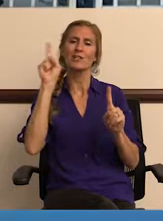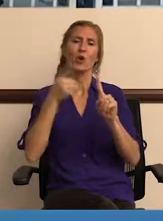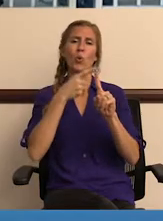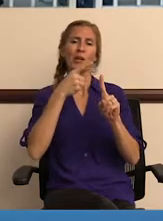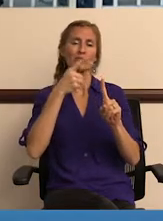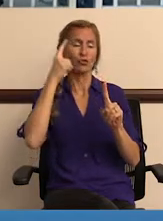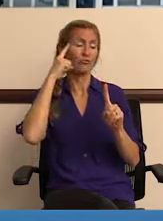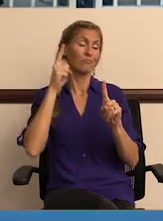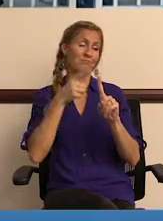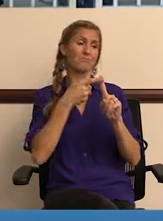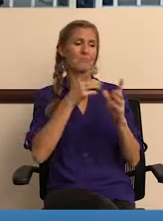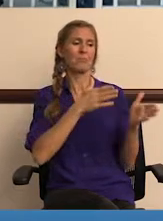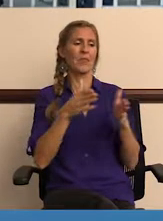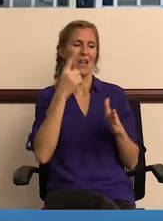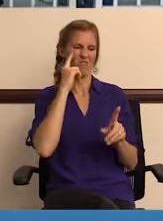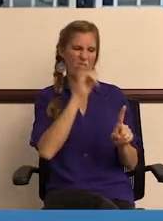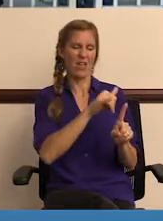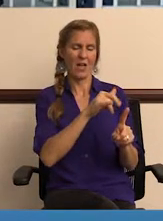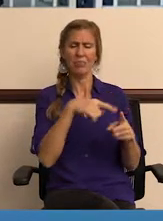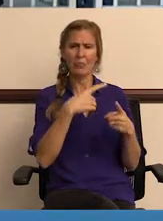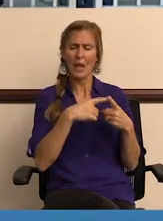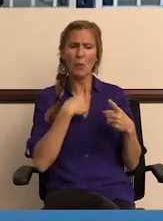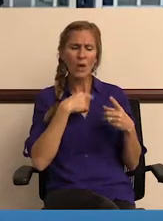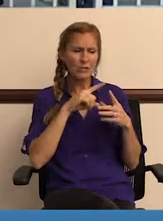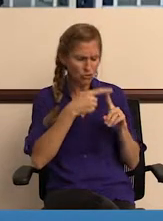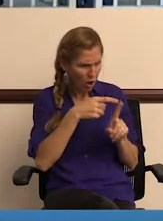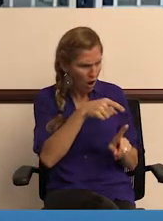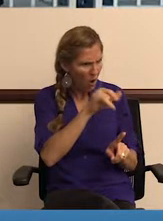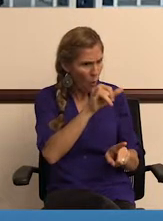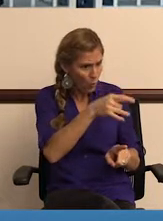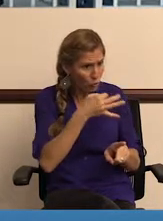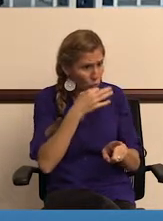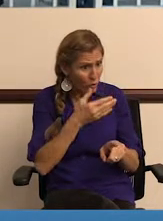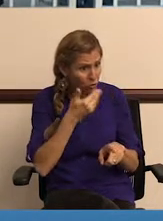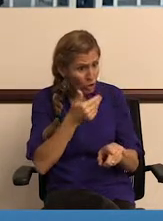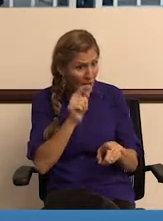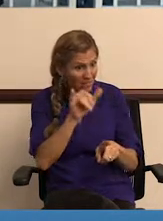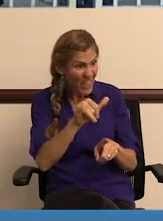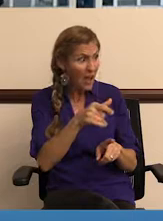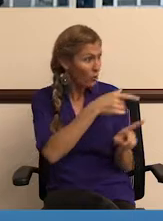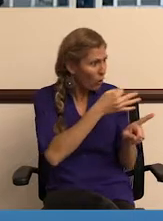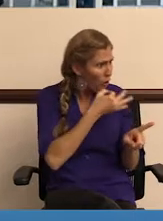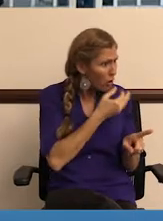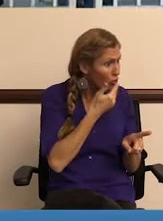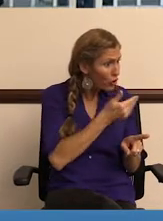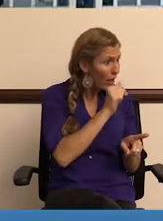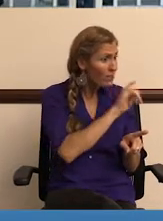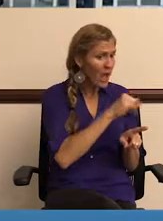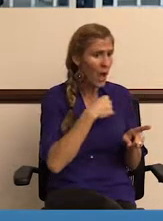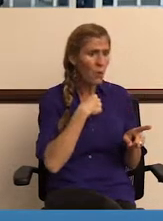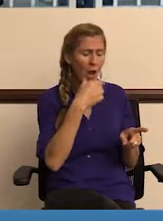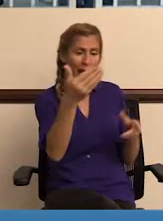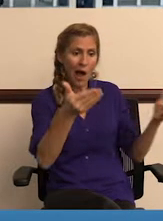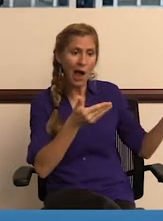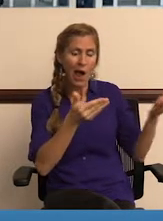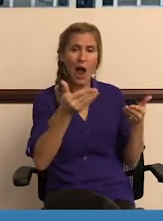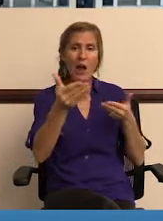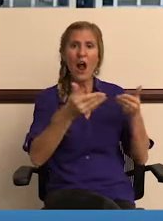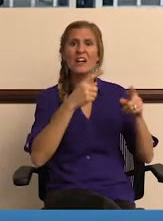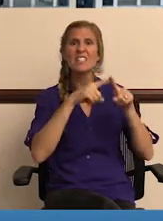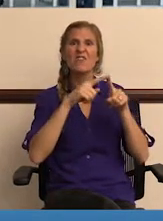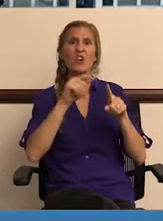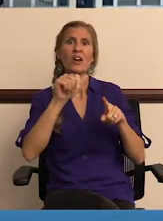the original plan for that crew, and then they just started identifying people with different skill sets, and we started taking on, you know, higher